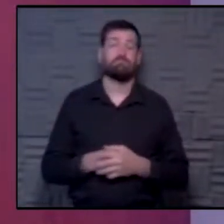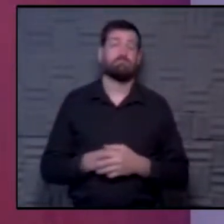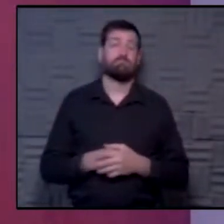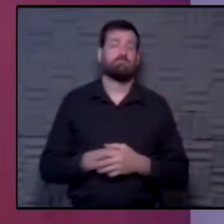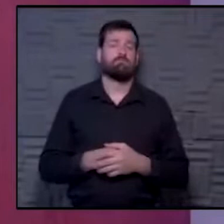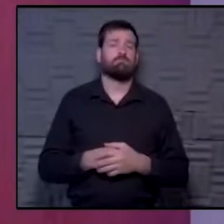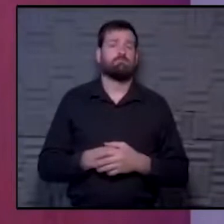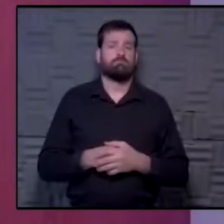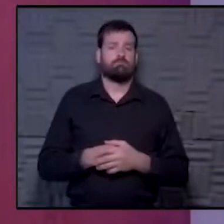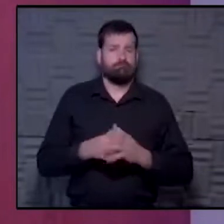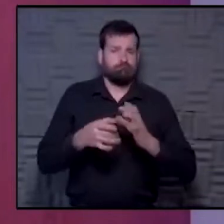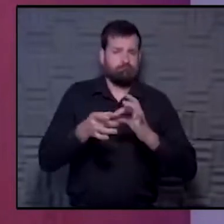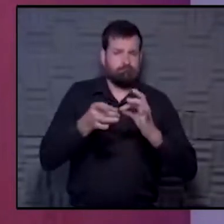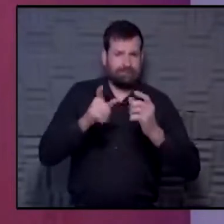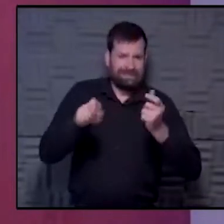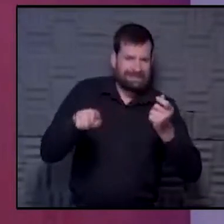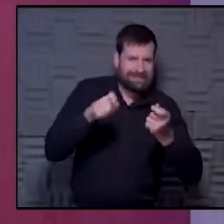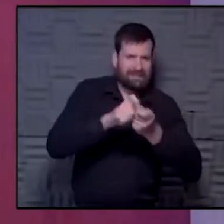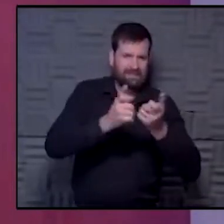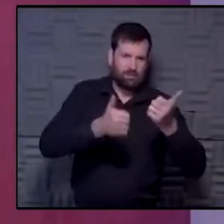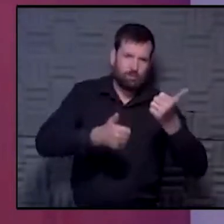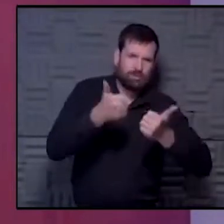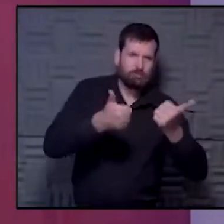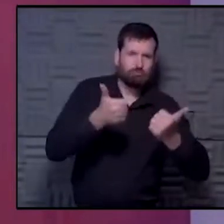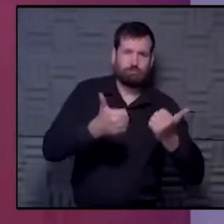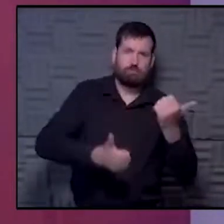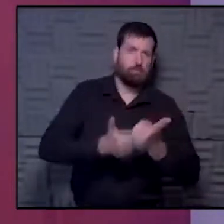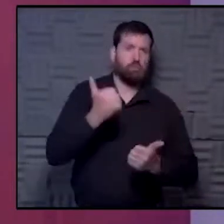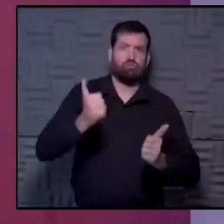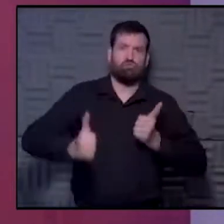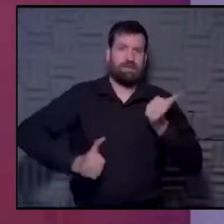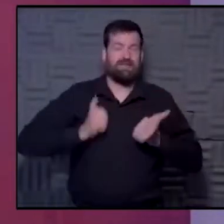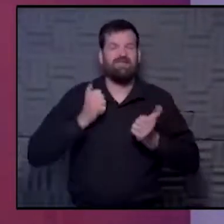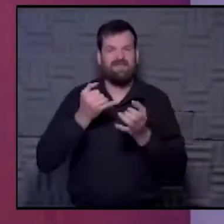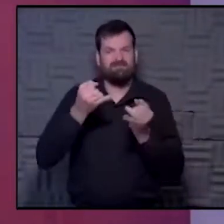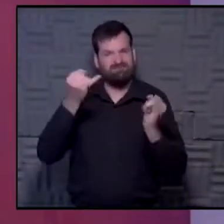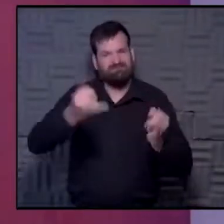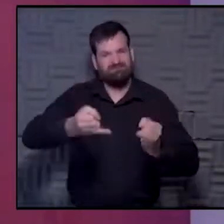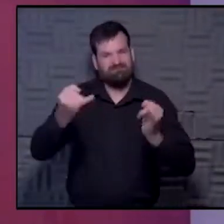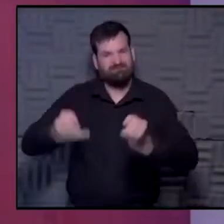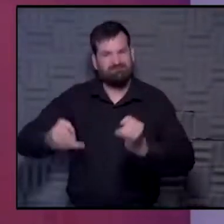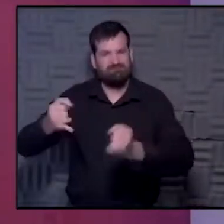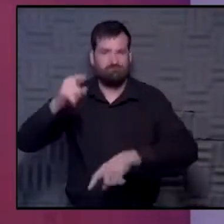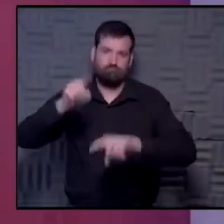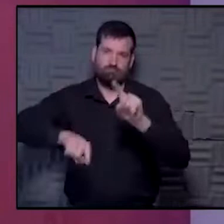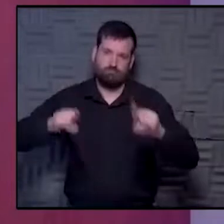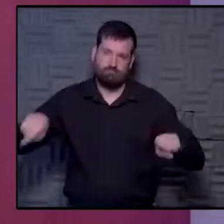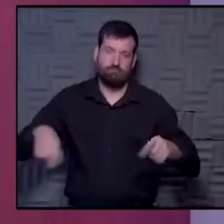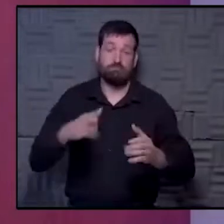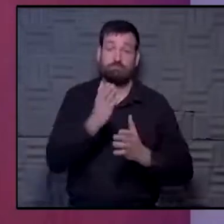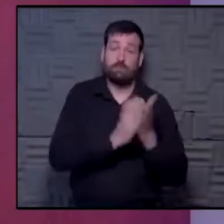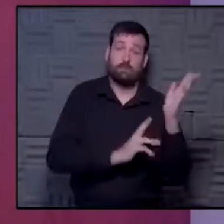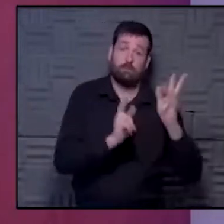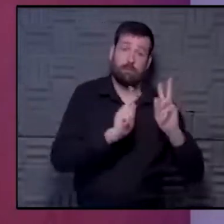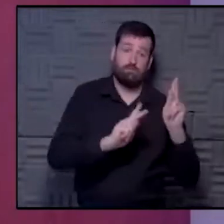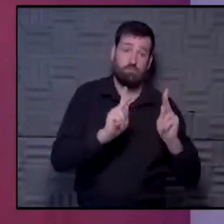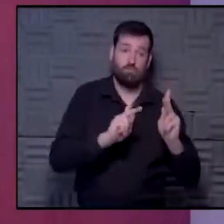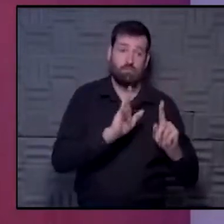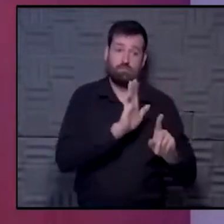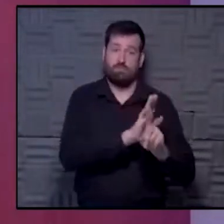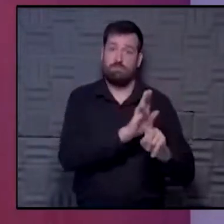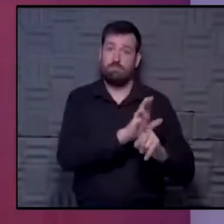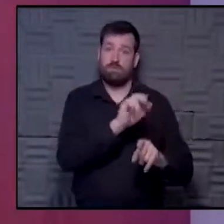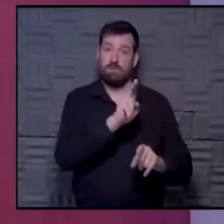It's hard to say exactly which cancer is most aggressive because it actually really depends on the individual. There are individuals where their